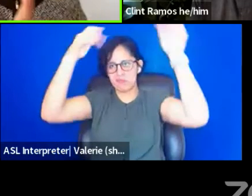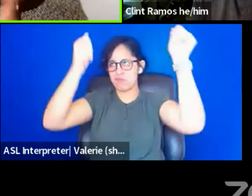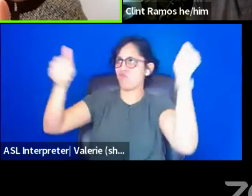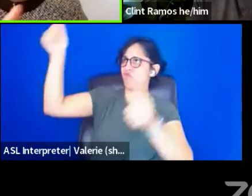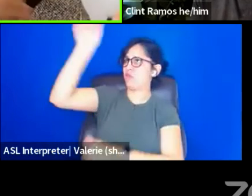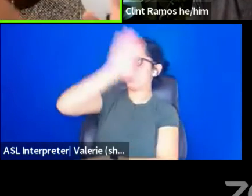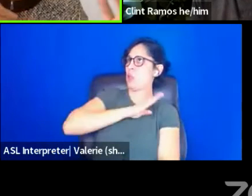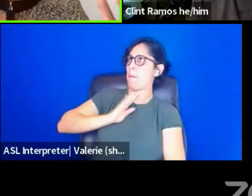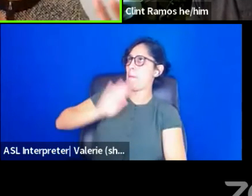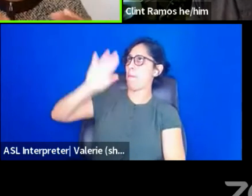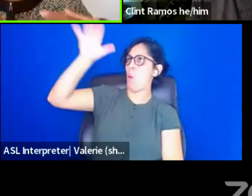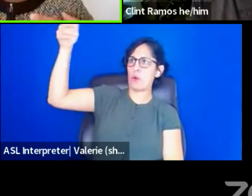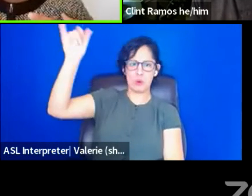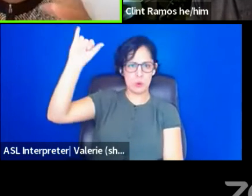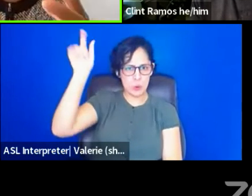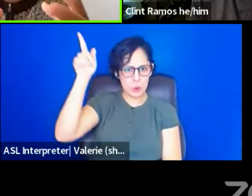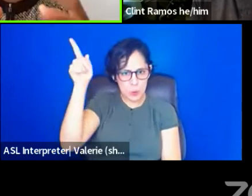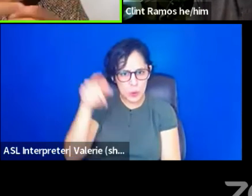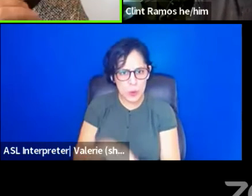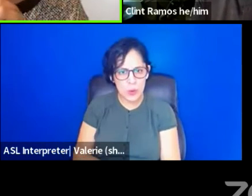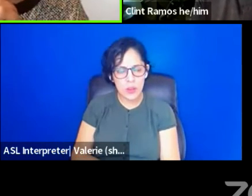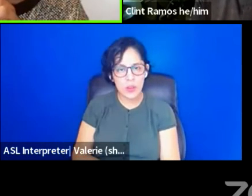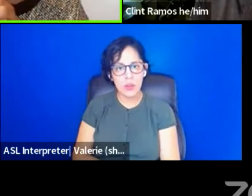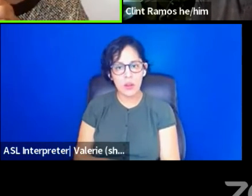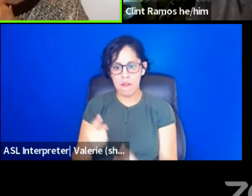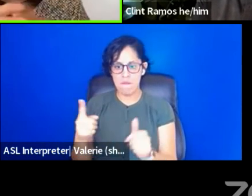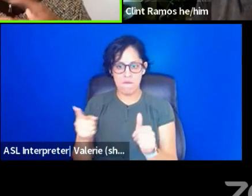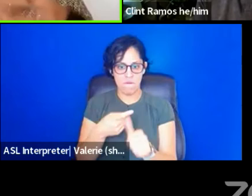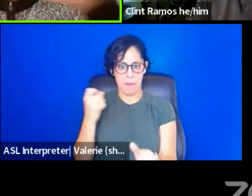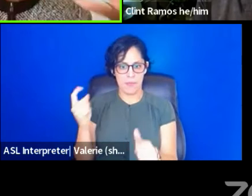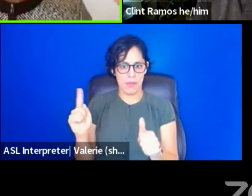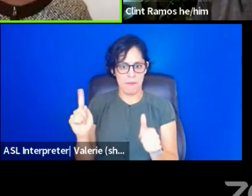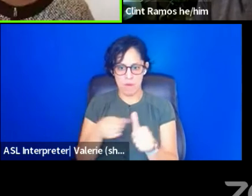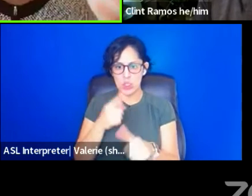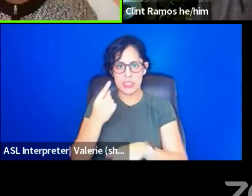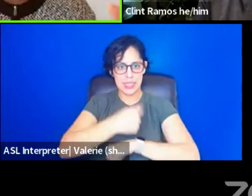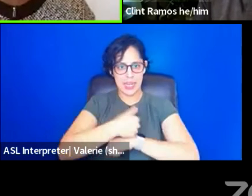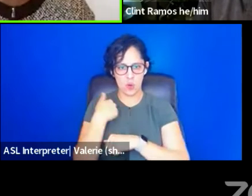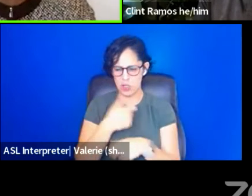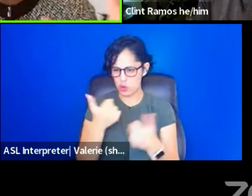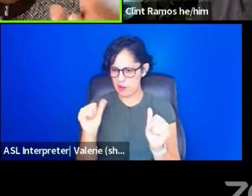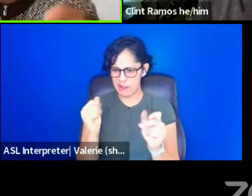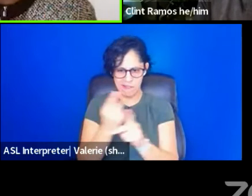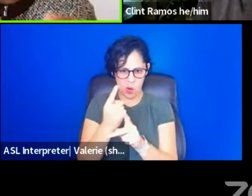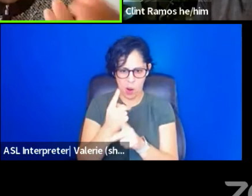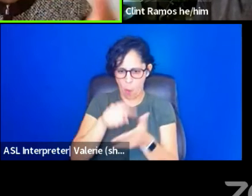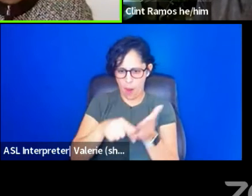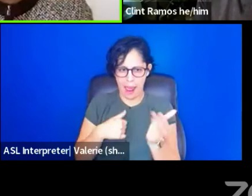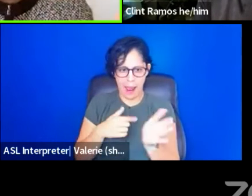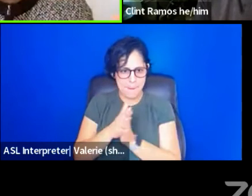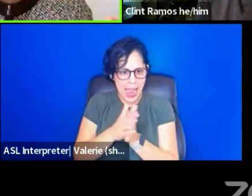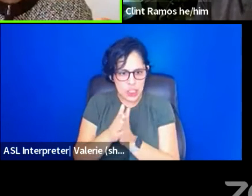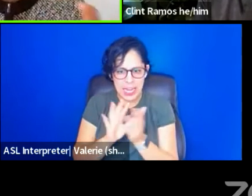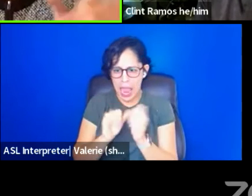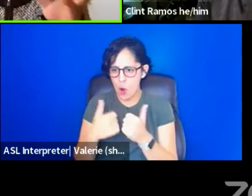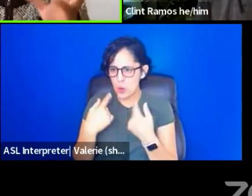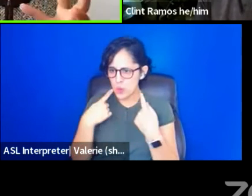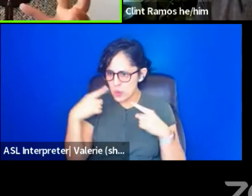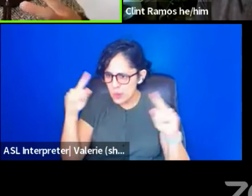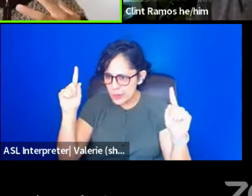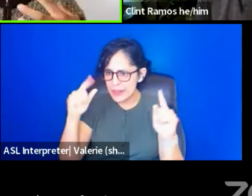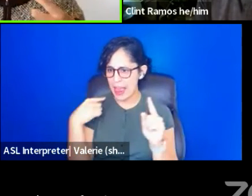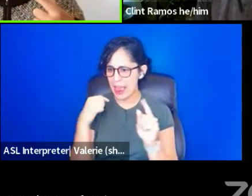from day one, trying to figure out how we make this passionate thing that we're about, how do we make it work? How do we sustain? What do we hold onto? What we let go of?